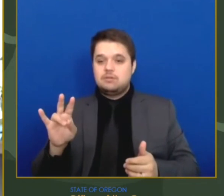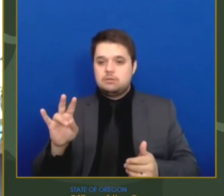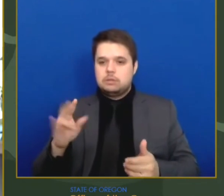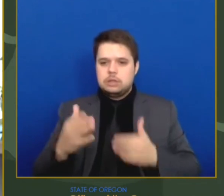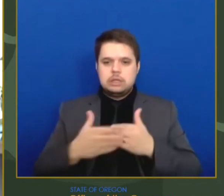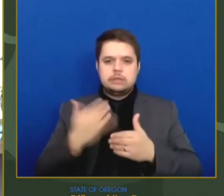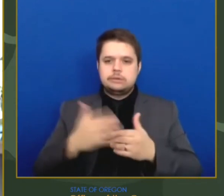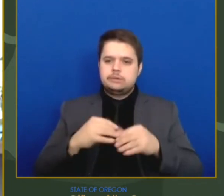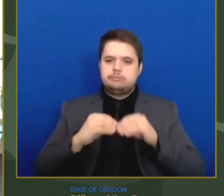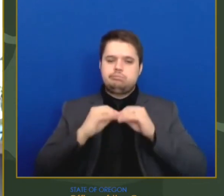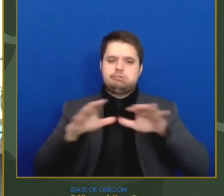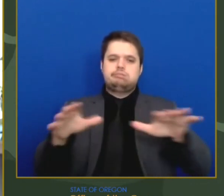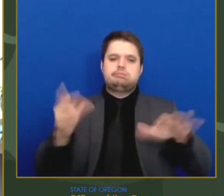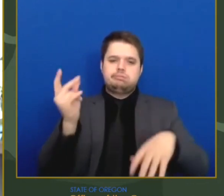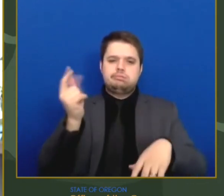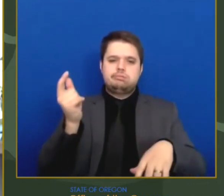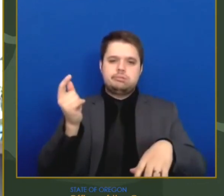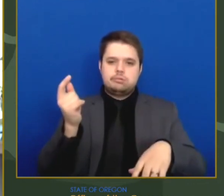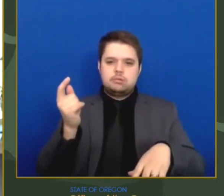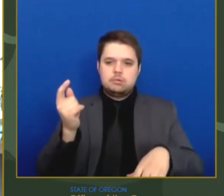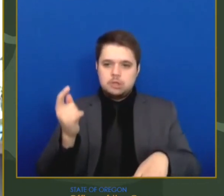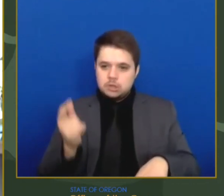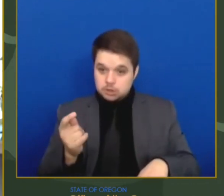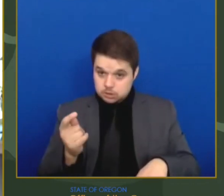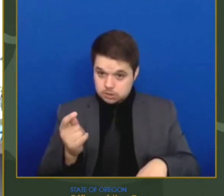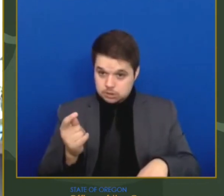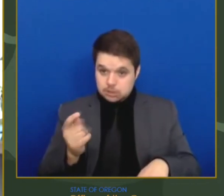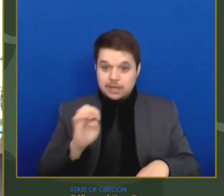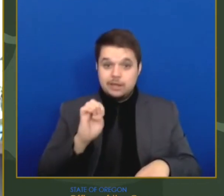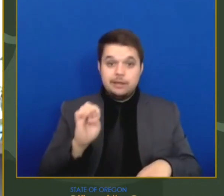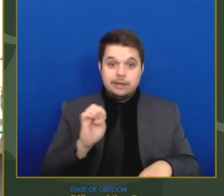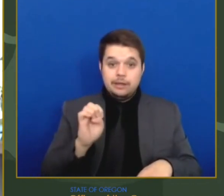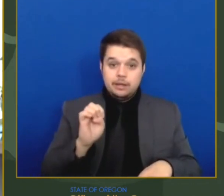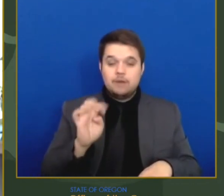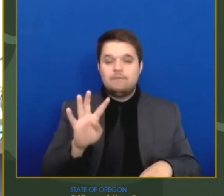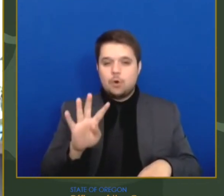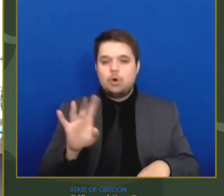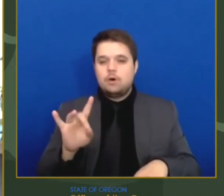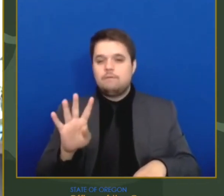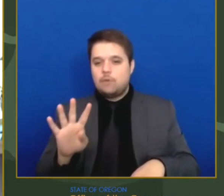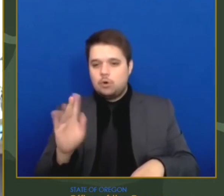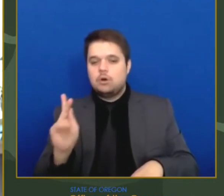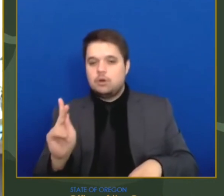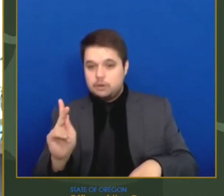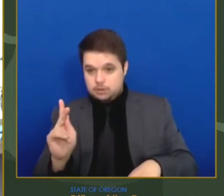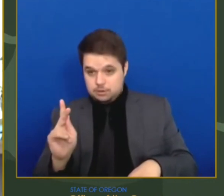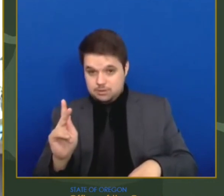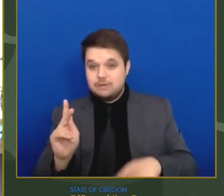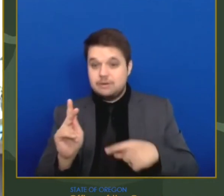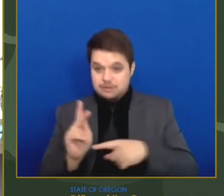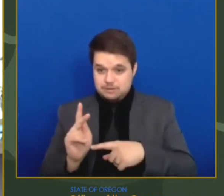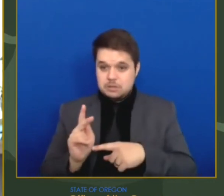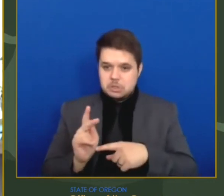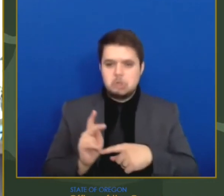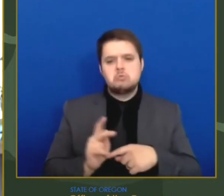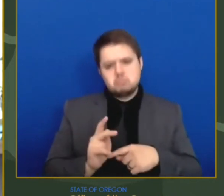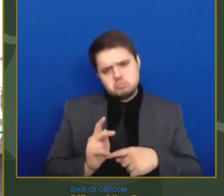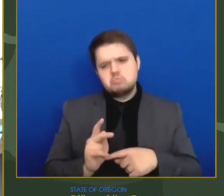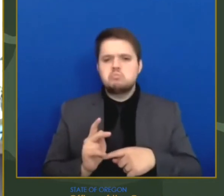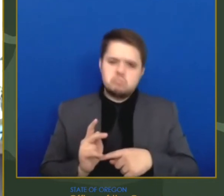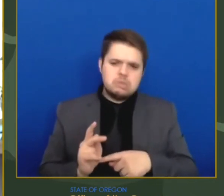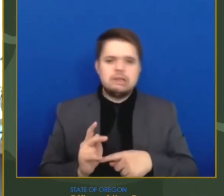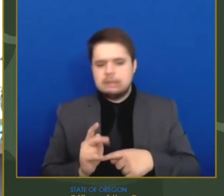is thought to be a key mutation in other variants of concern, which is why we must remain vigilant,